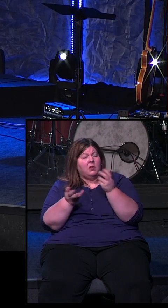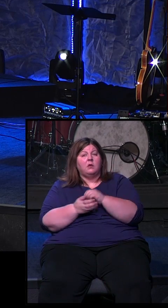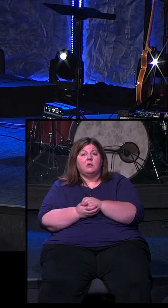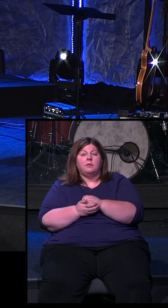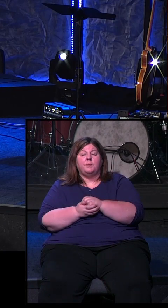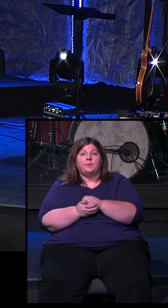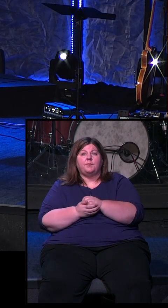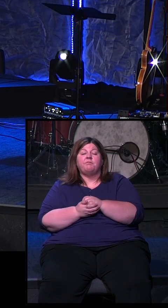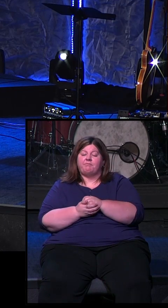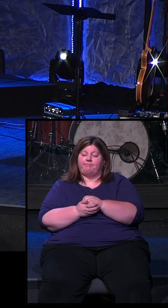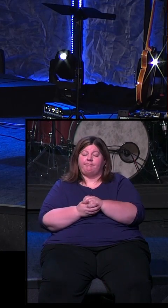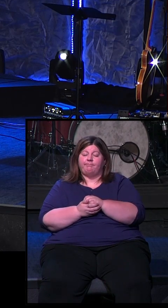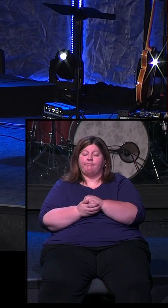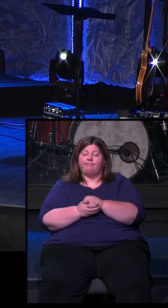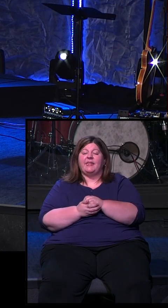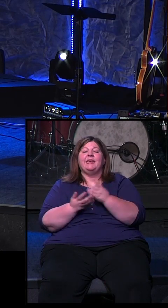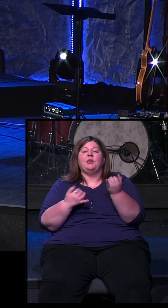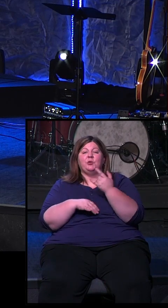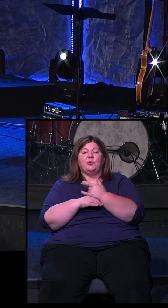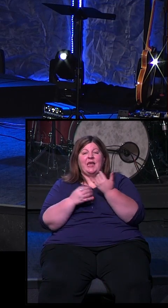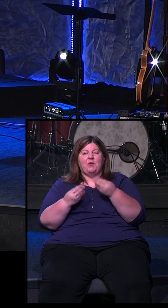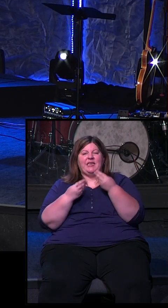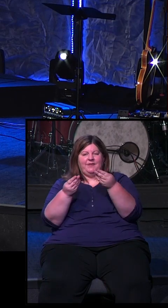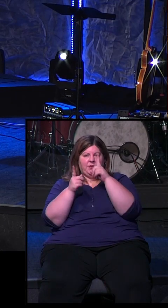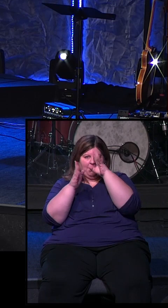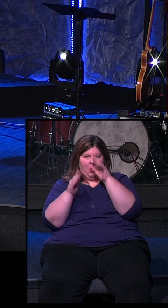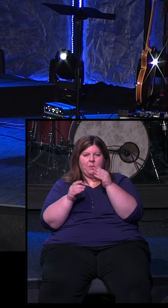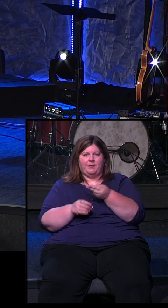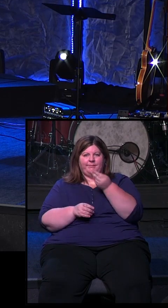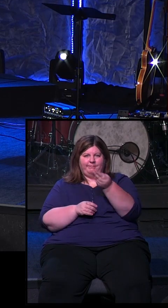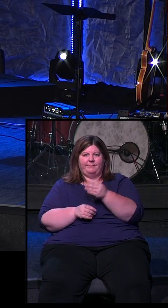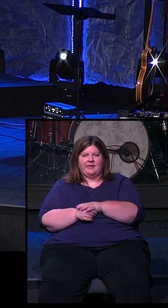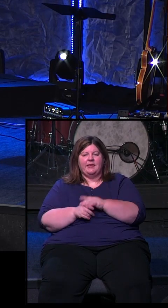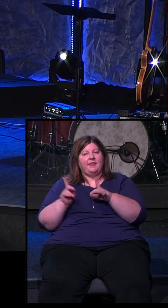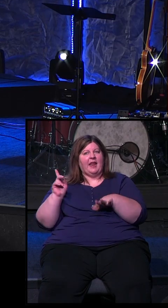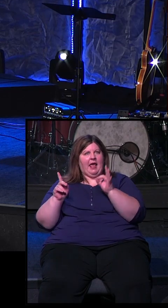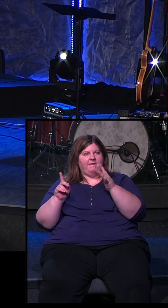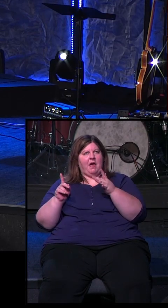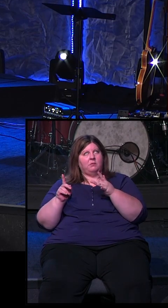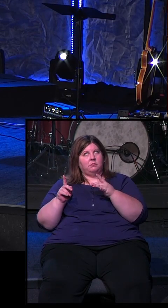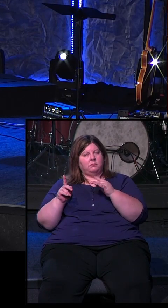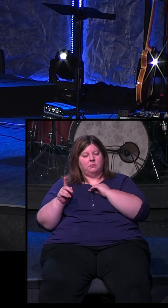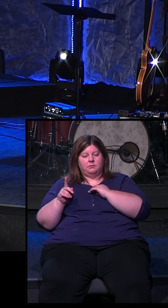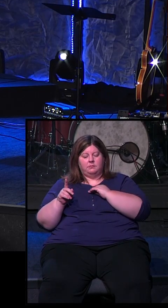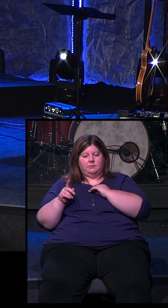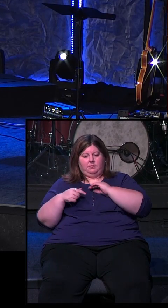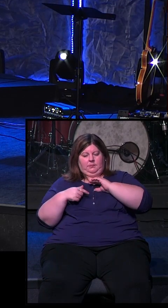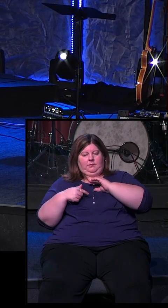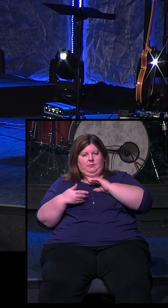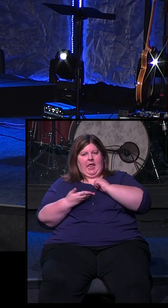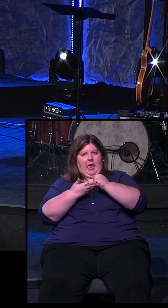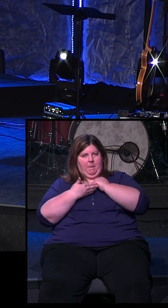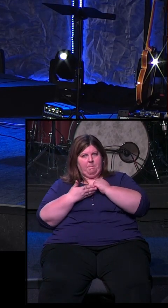Here's what I came to offer you today. Here's the hope I came to share with you that I found to be extremely helpful in those moments in my life. And